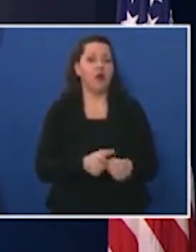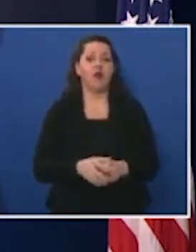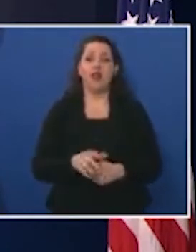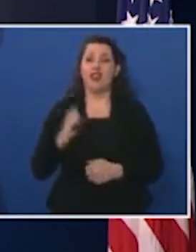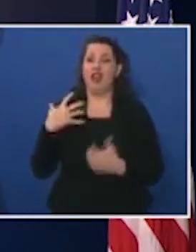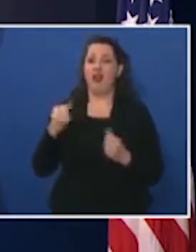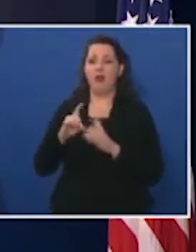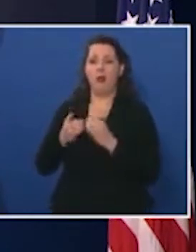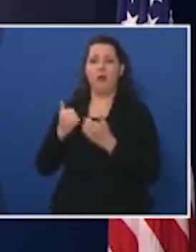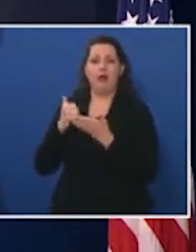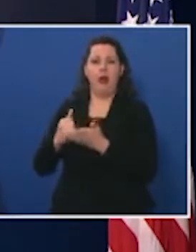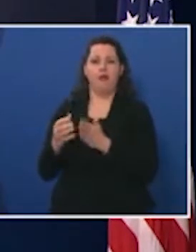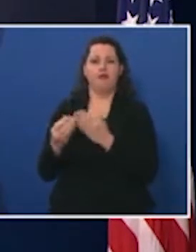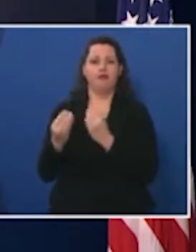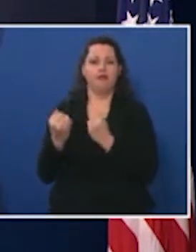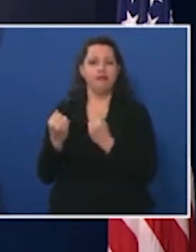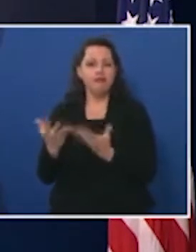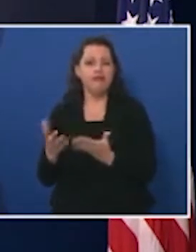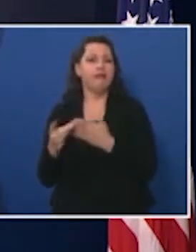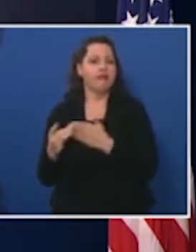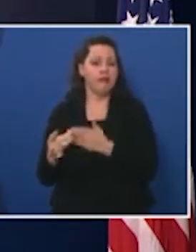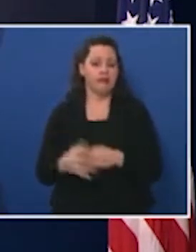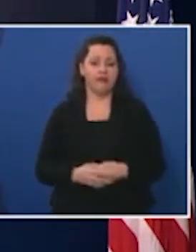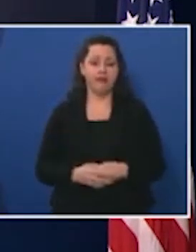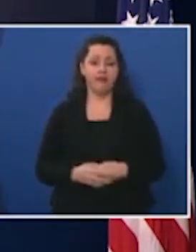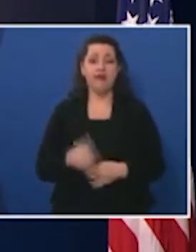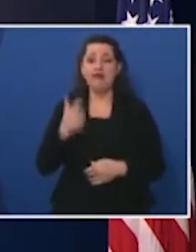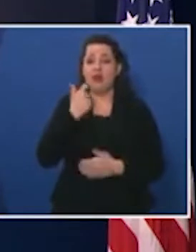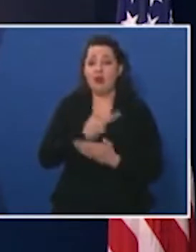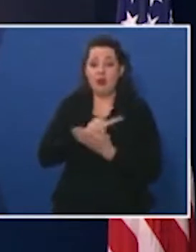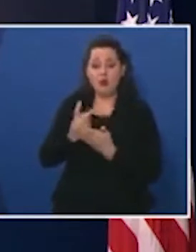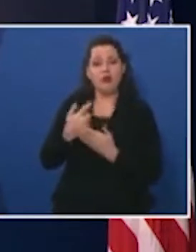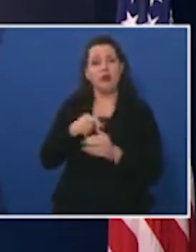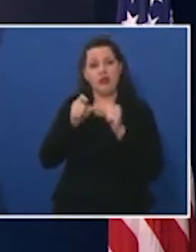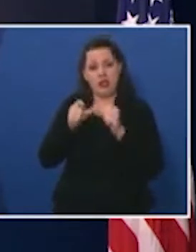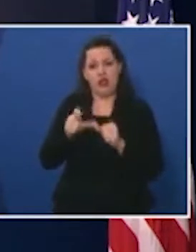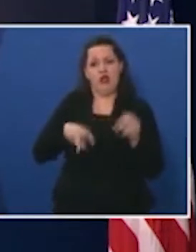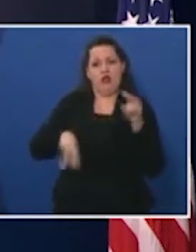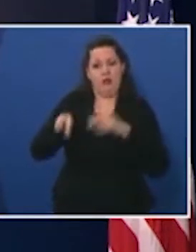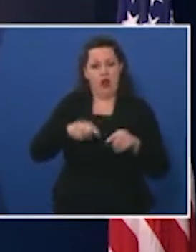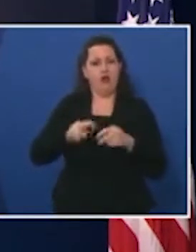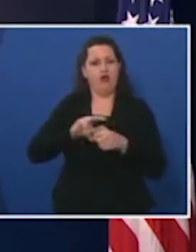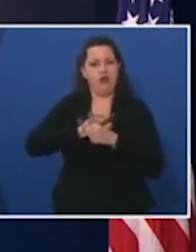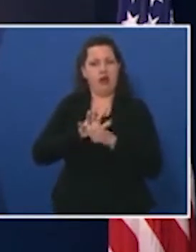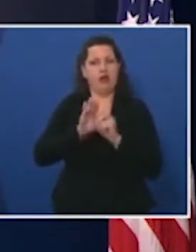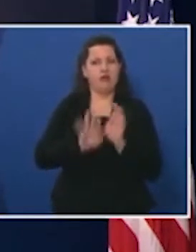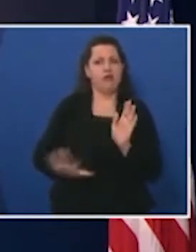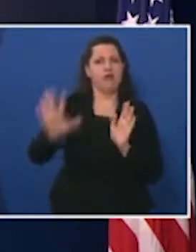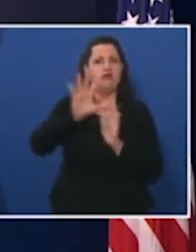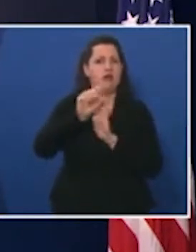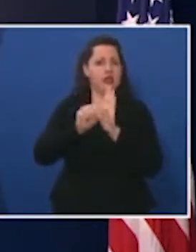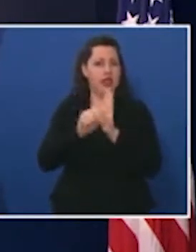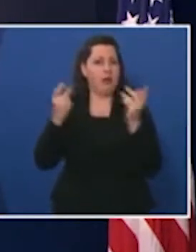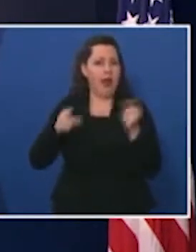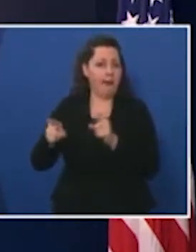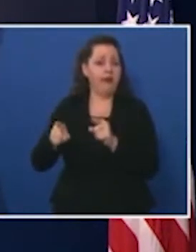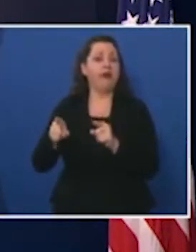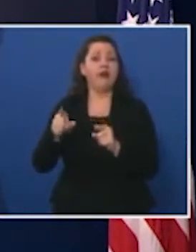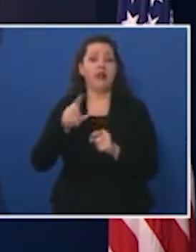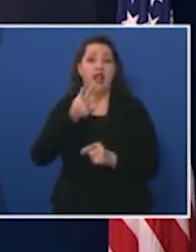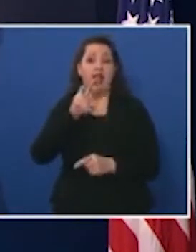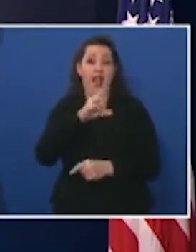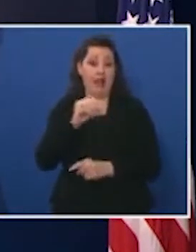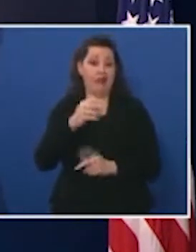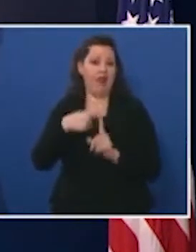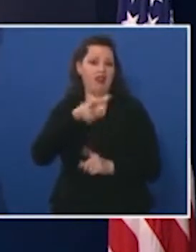health health over the last two weeks we have continued to monitor virus activity statewide and in the 22 counties